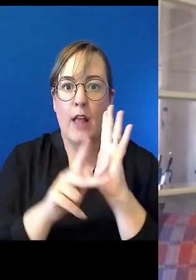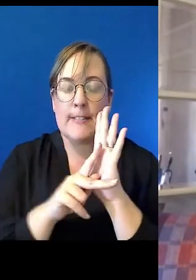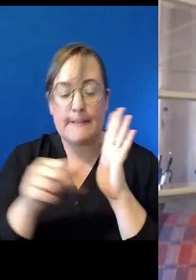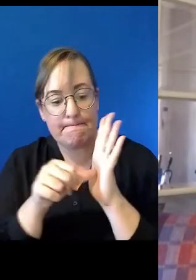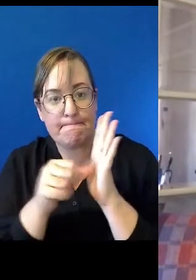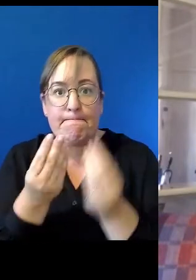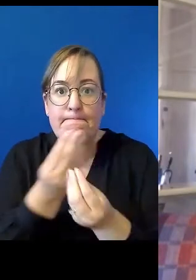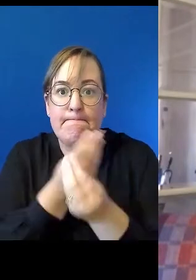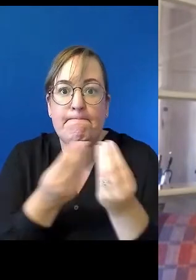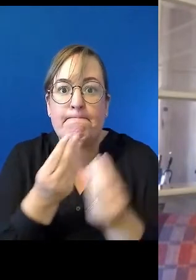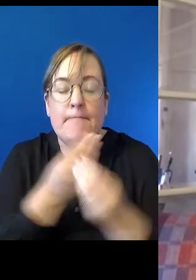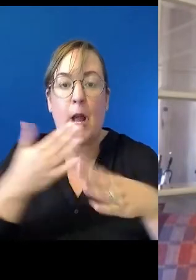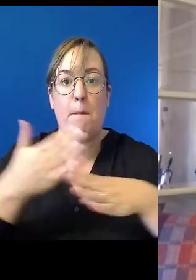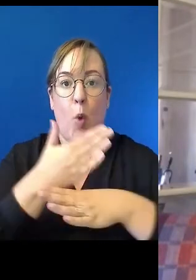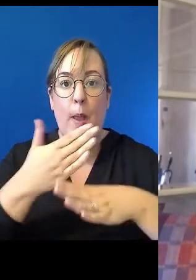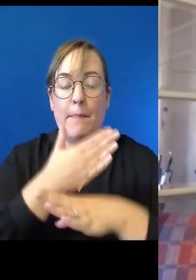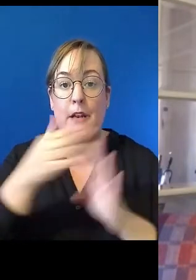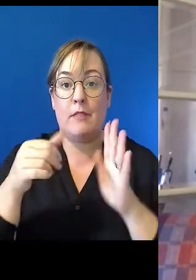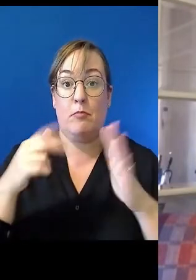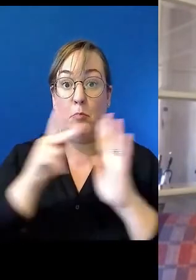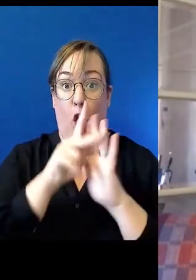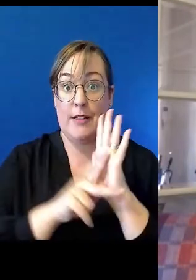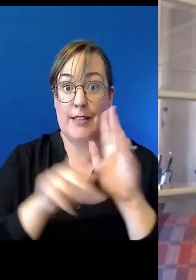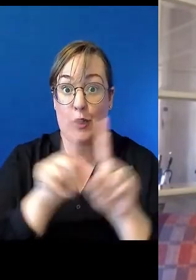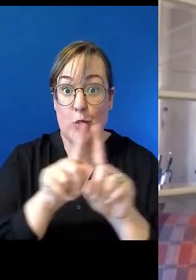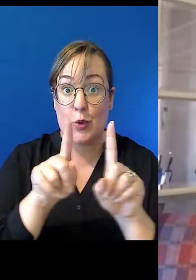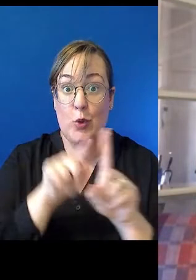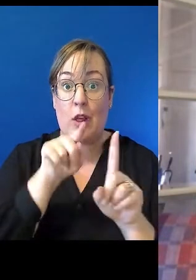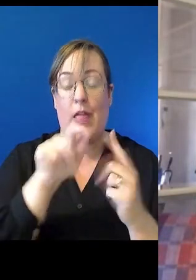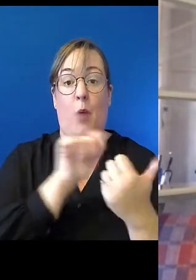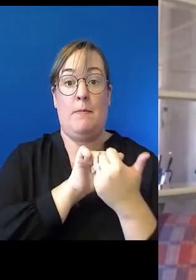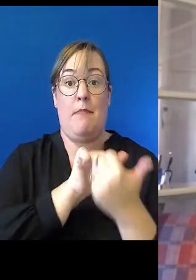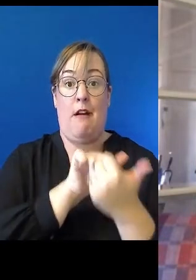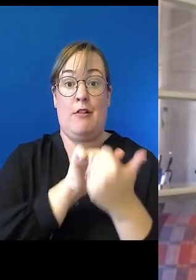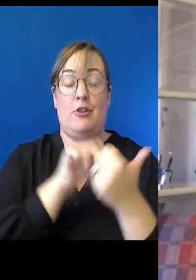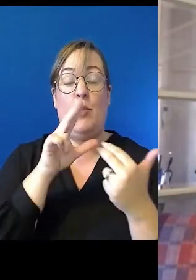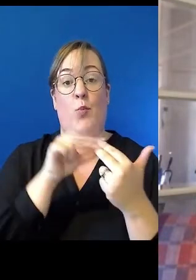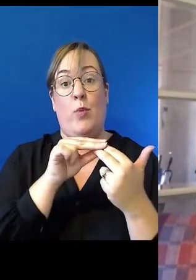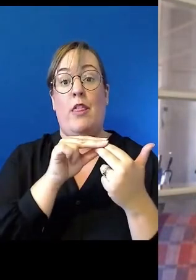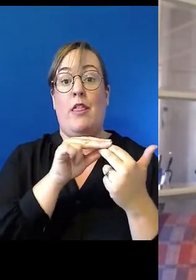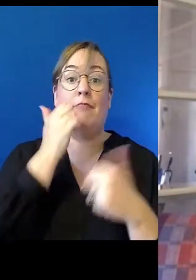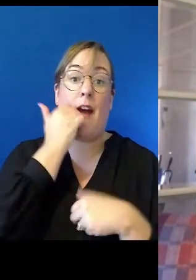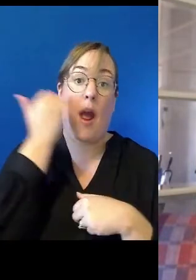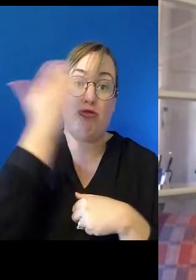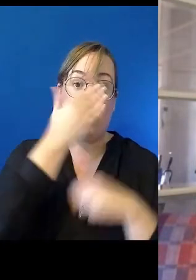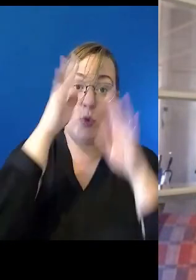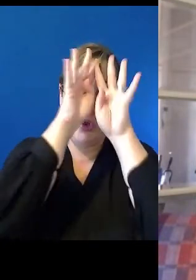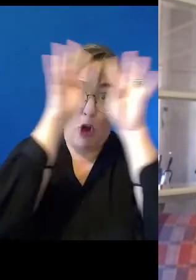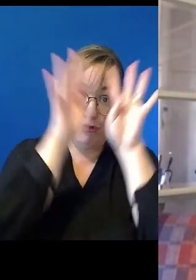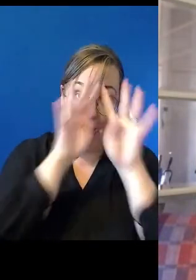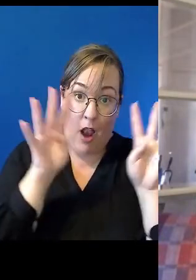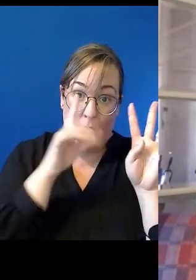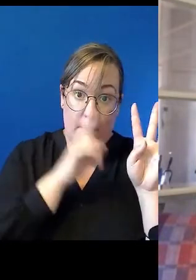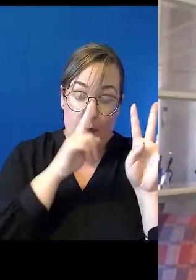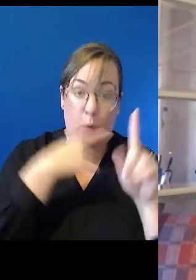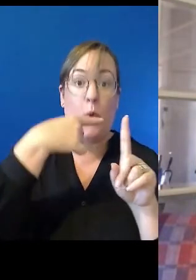Development Policy. And that was a partnership between Aboriginal and Torres Strait Islander people and the Commonwealth government at the time.